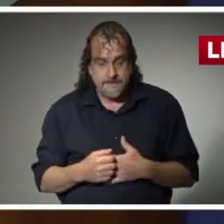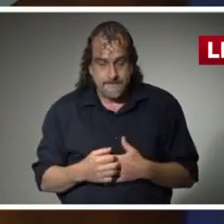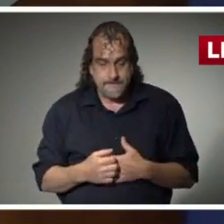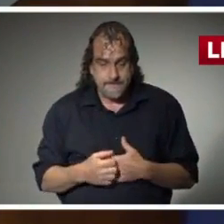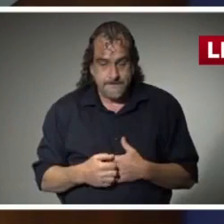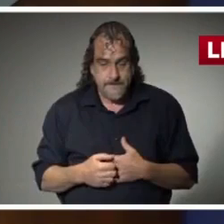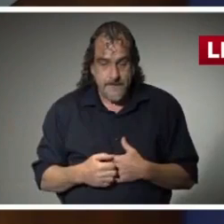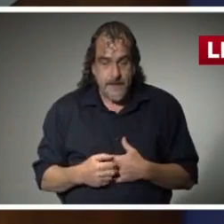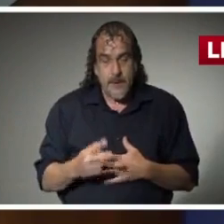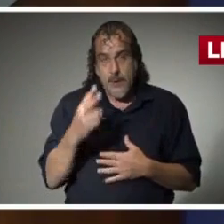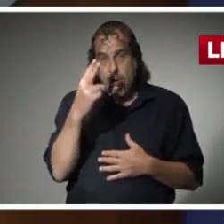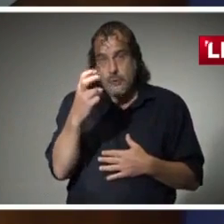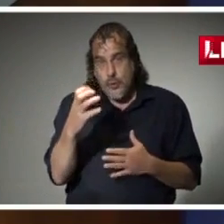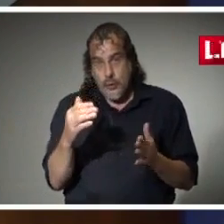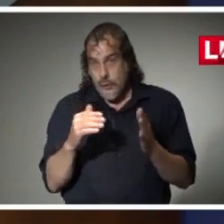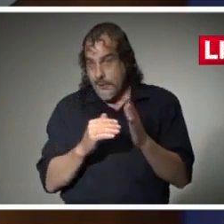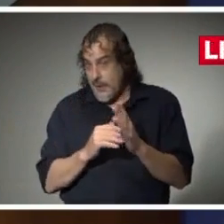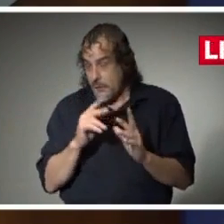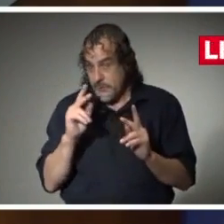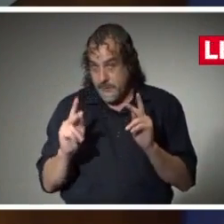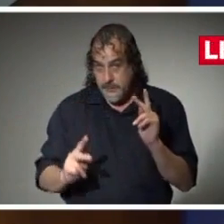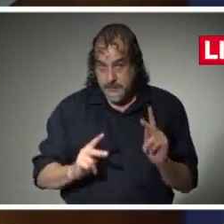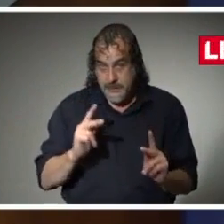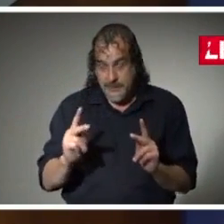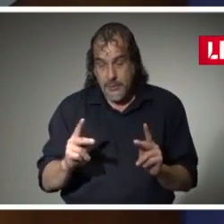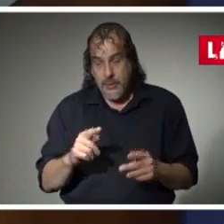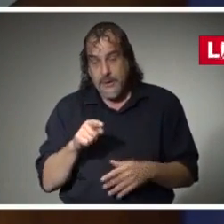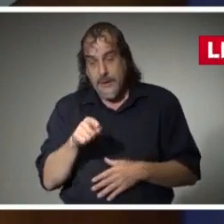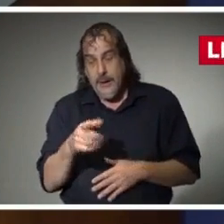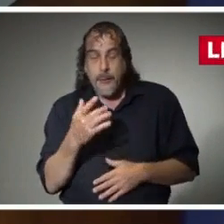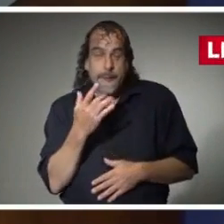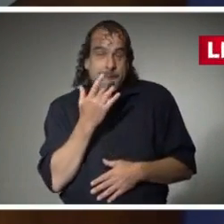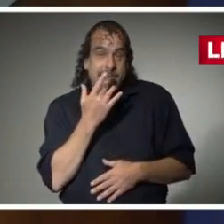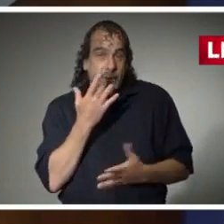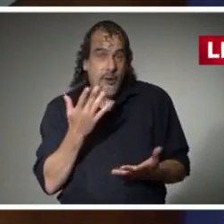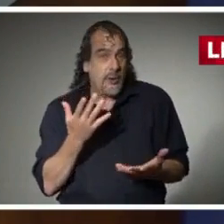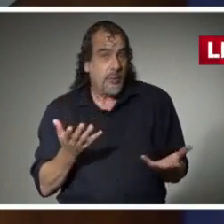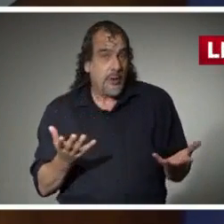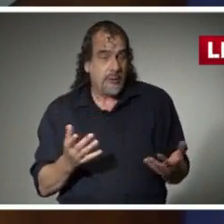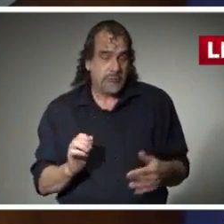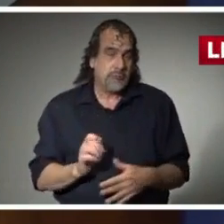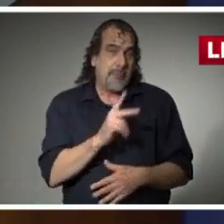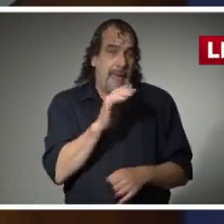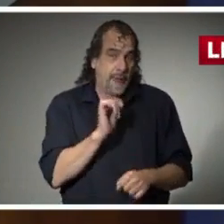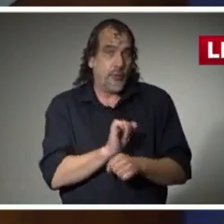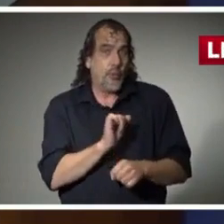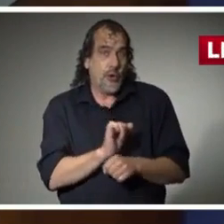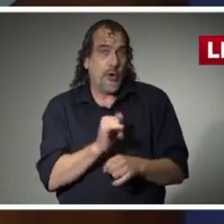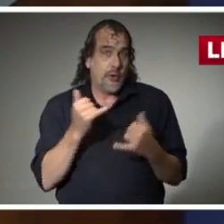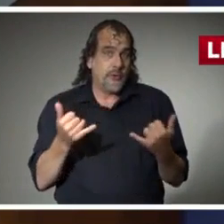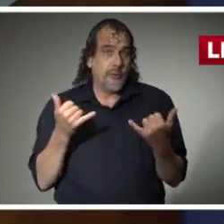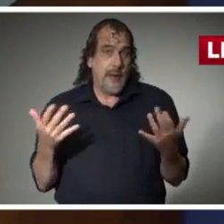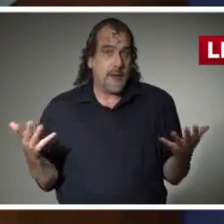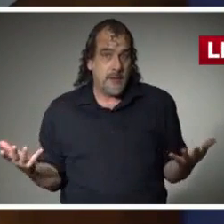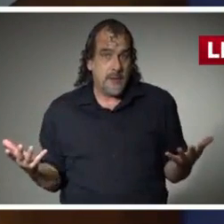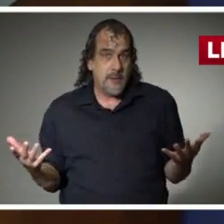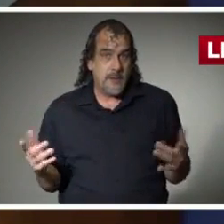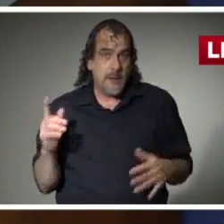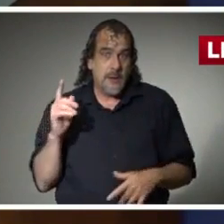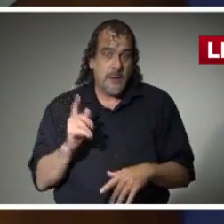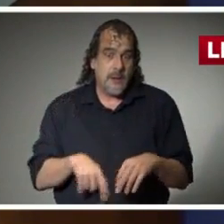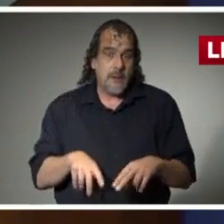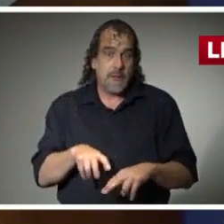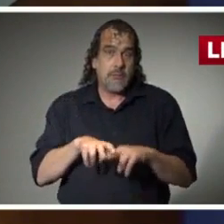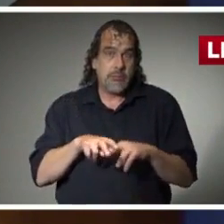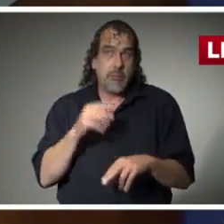200,000 Mississippians that would much rather be at work today than to be